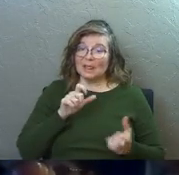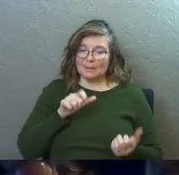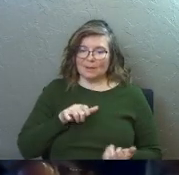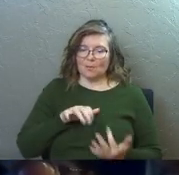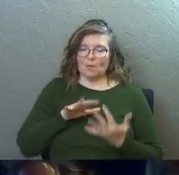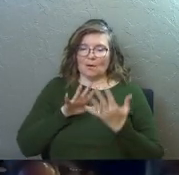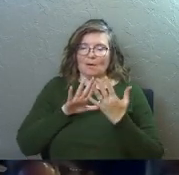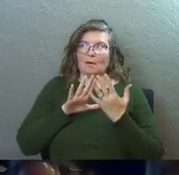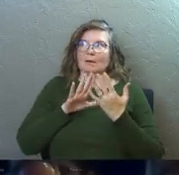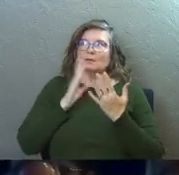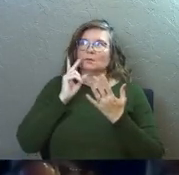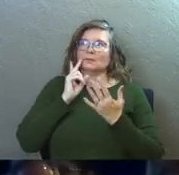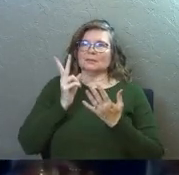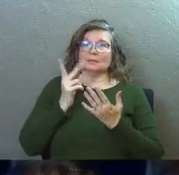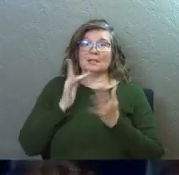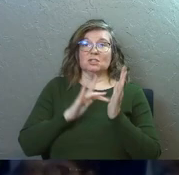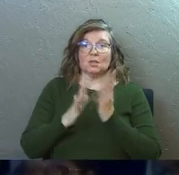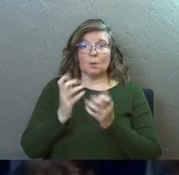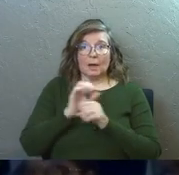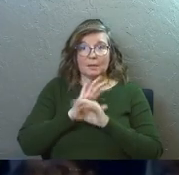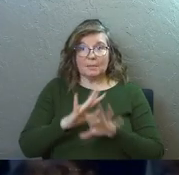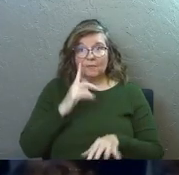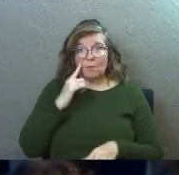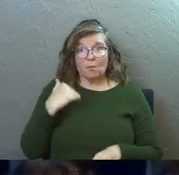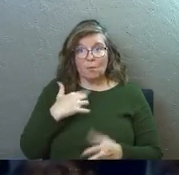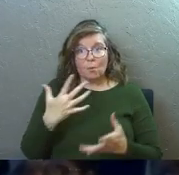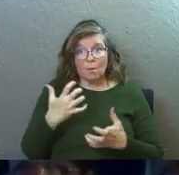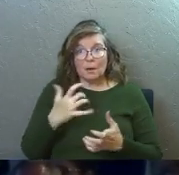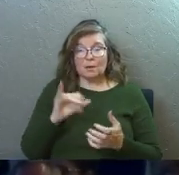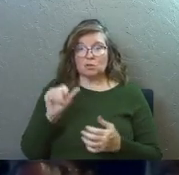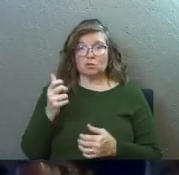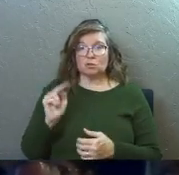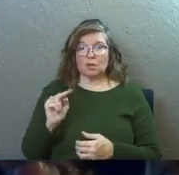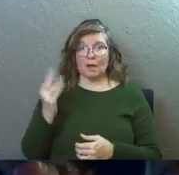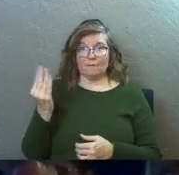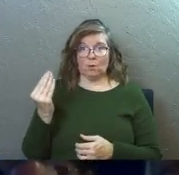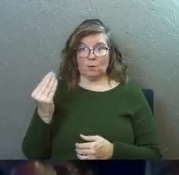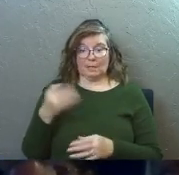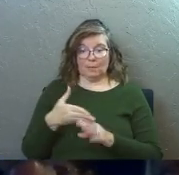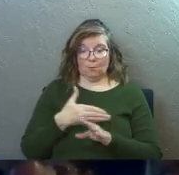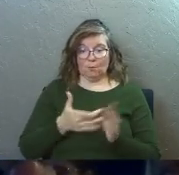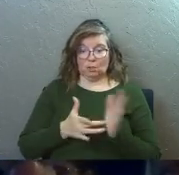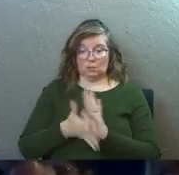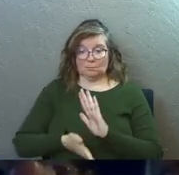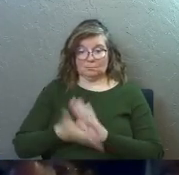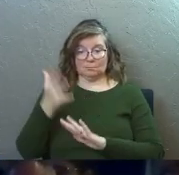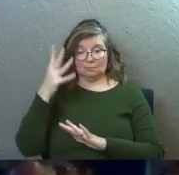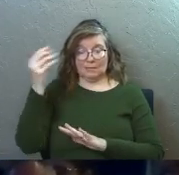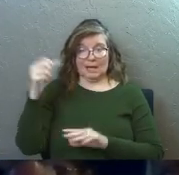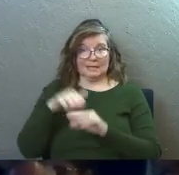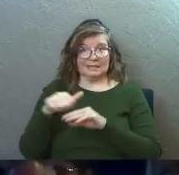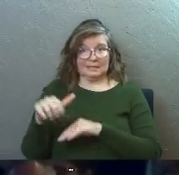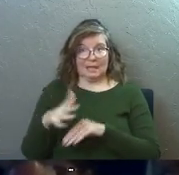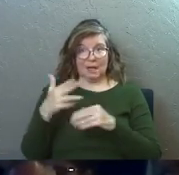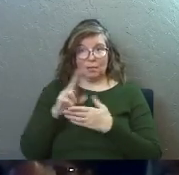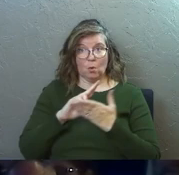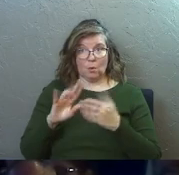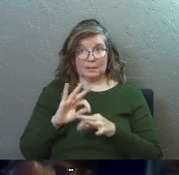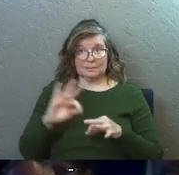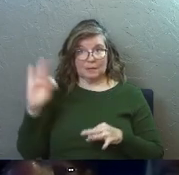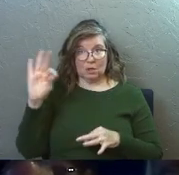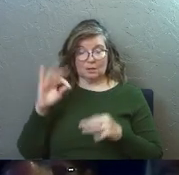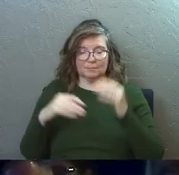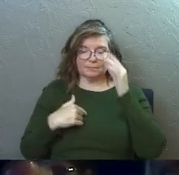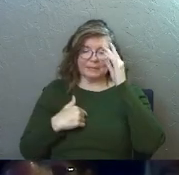present, right? And Jesus wants peace for us. In John 14, before Jesus is heading out and he's going to send the Holy Spirit to the disciples,